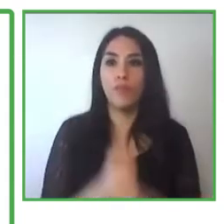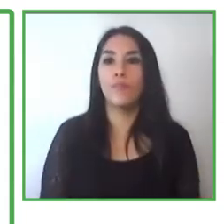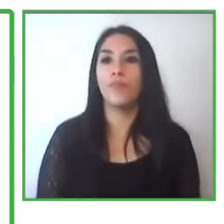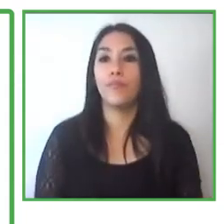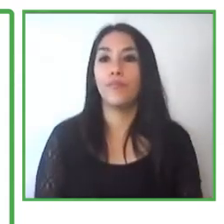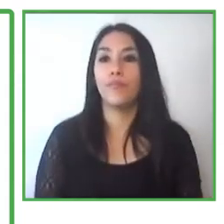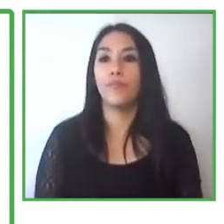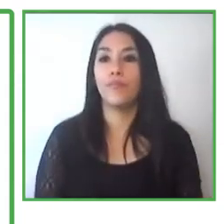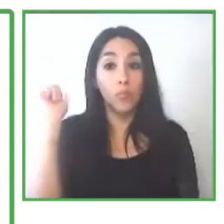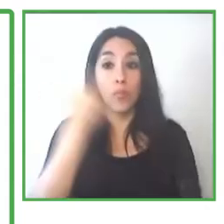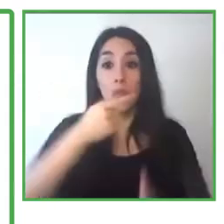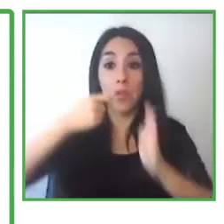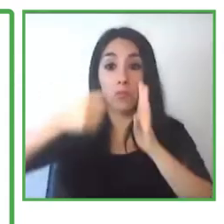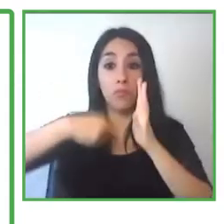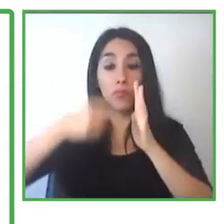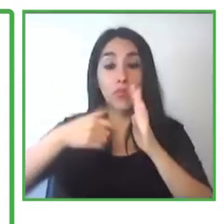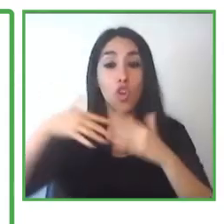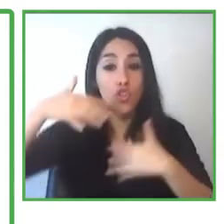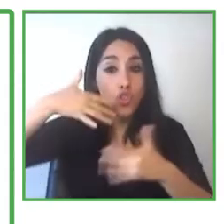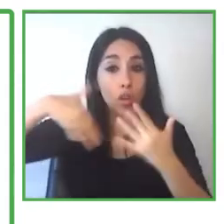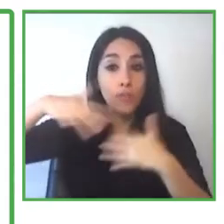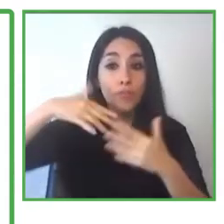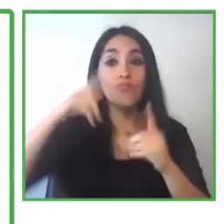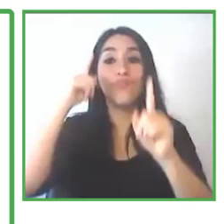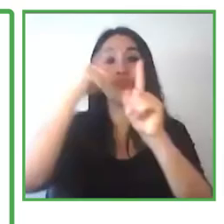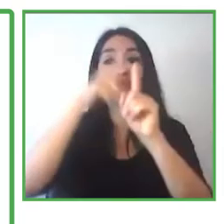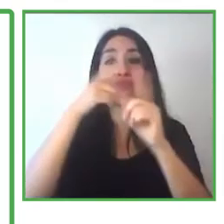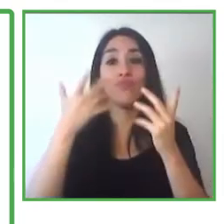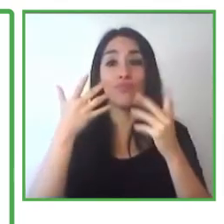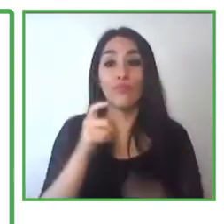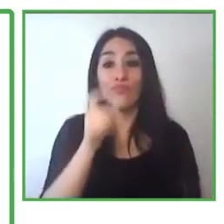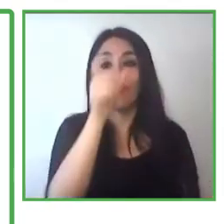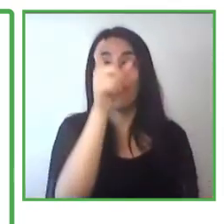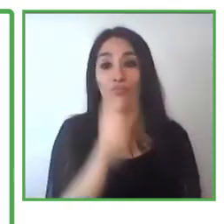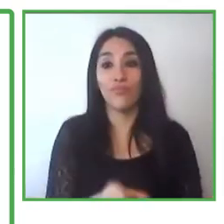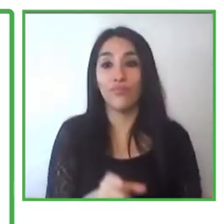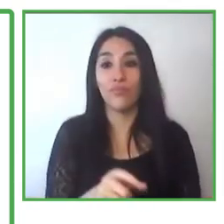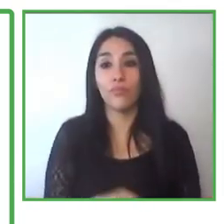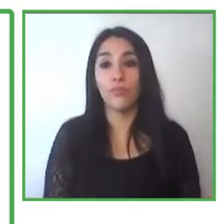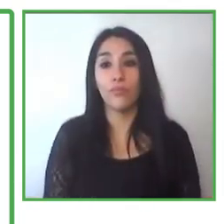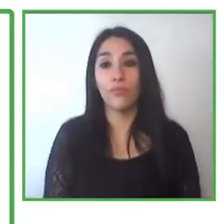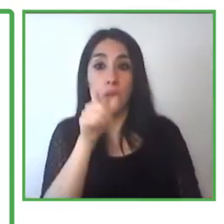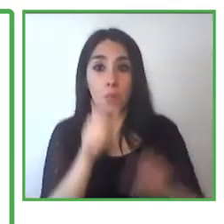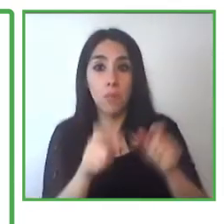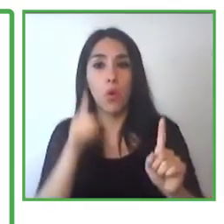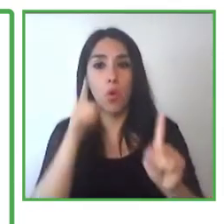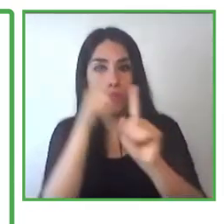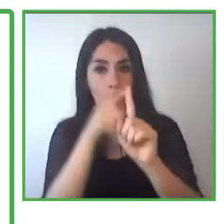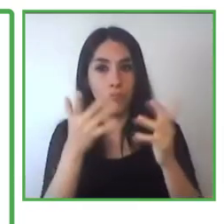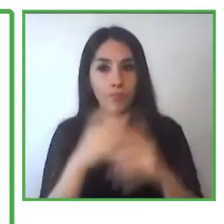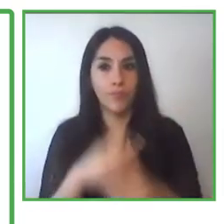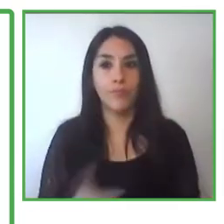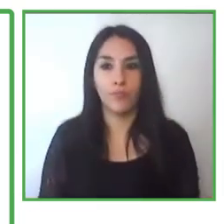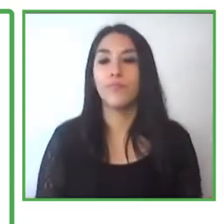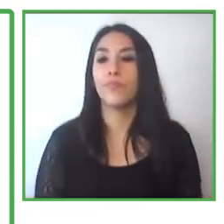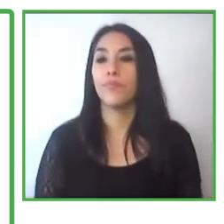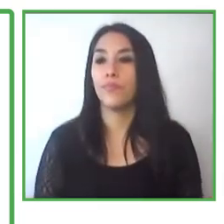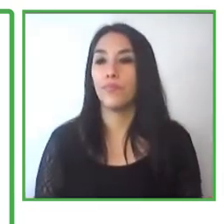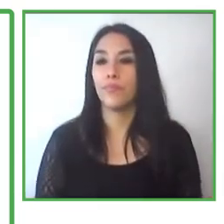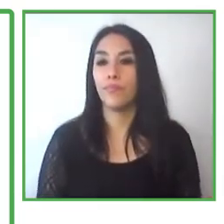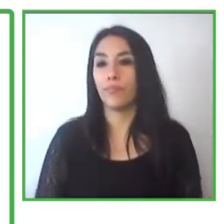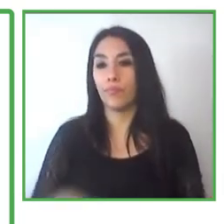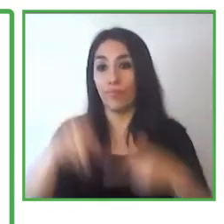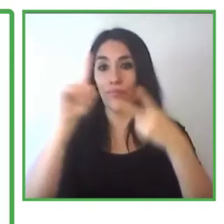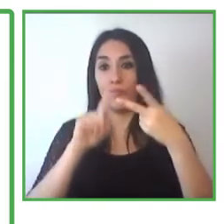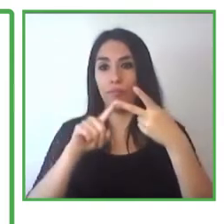reason for being, and they have a focus on one person and collectives, and they incorporate as well the second